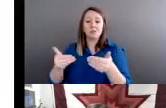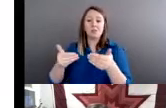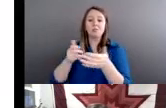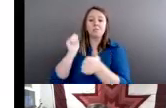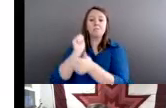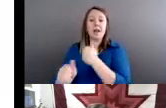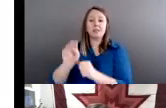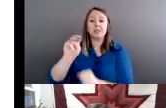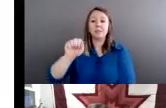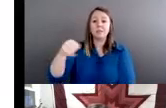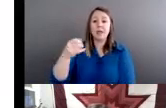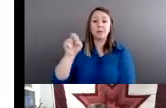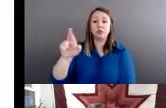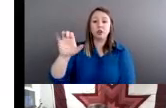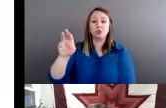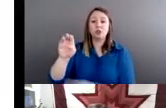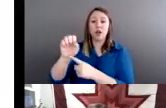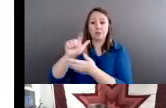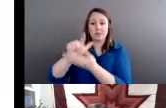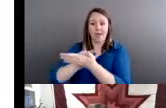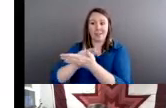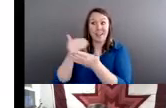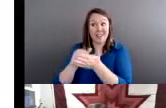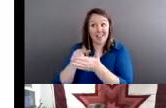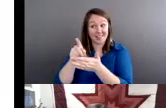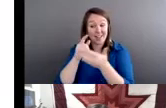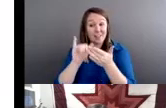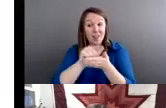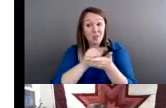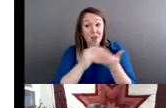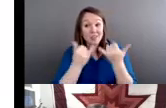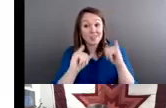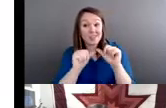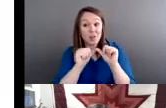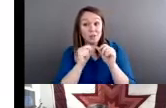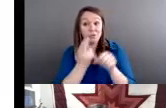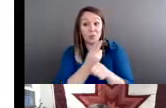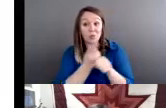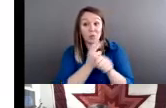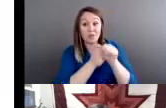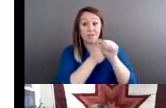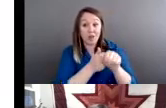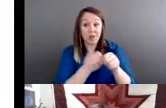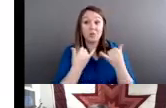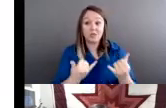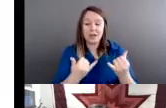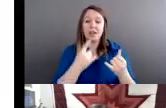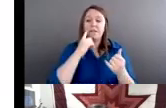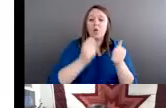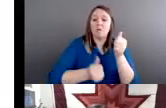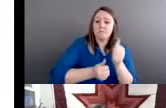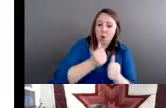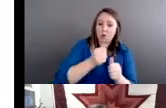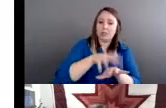law that is relied on today on most Indian reservations in the lower